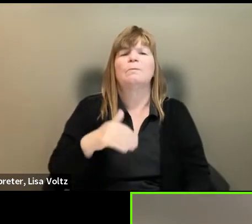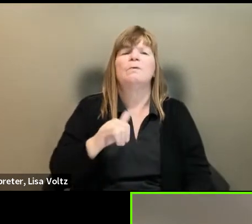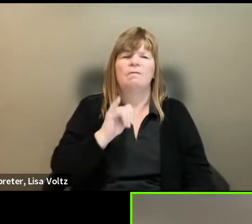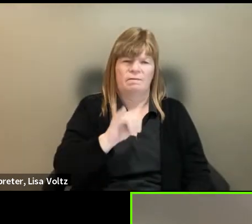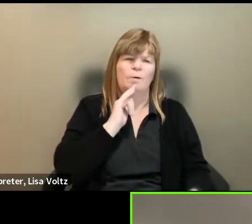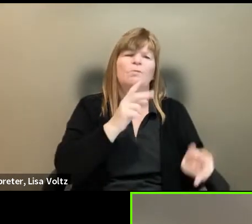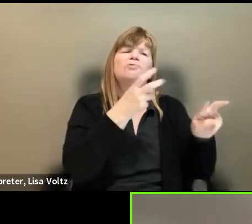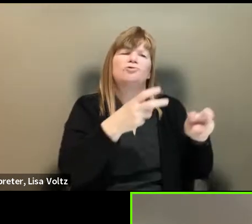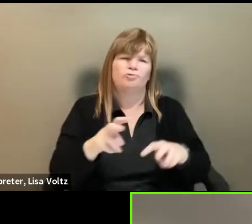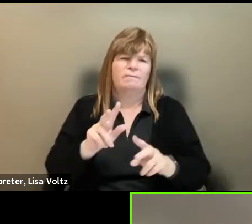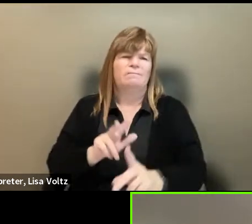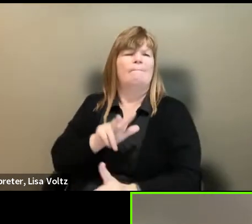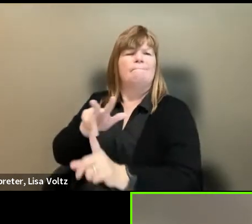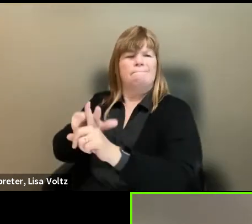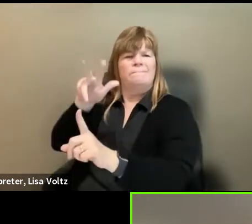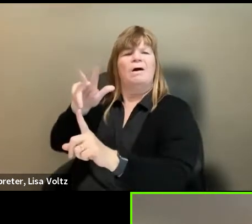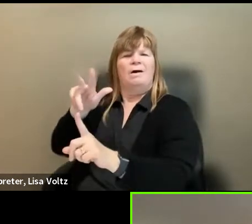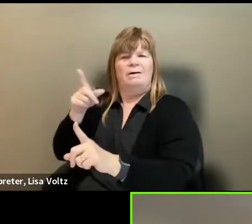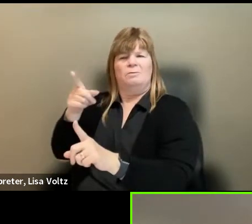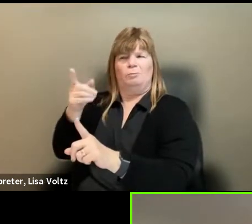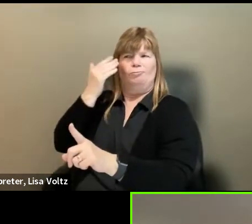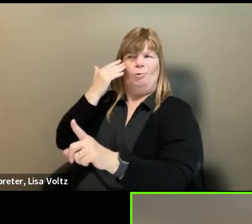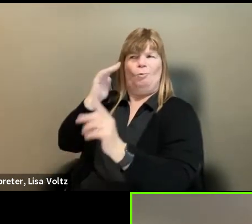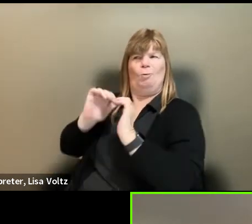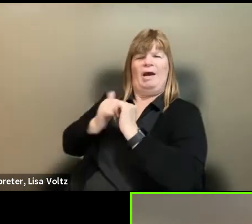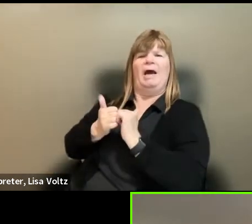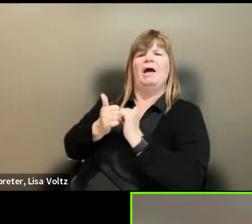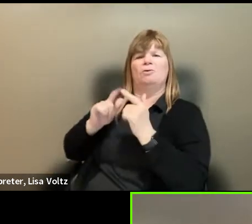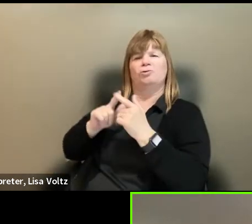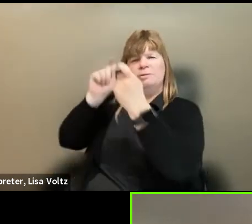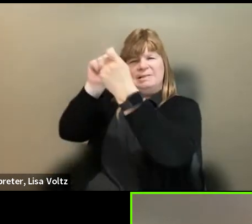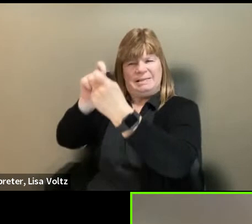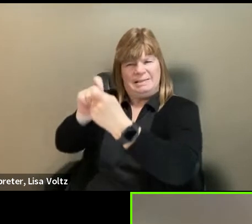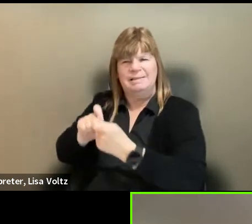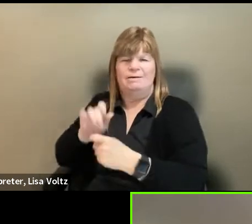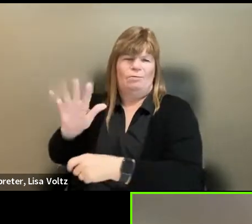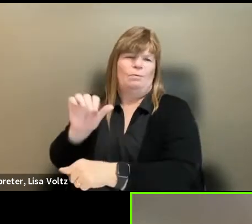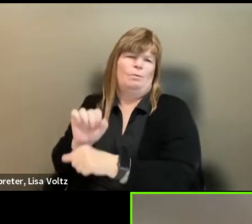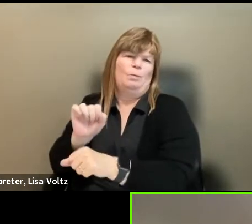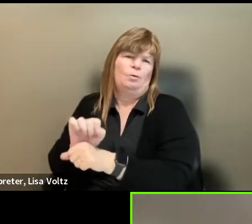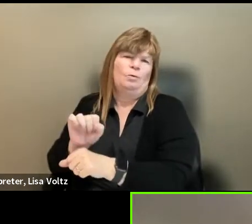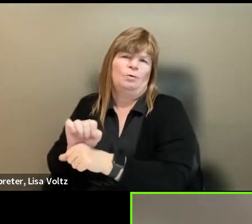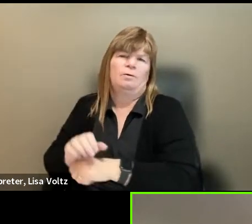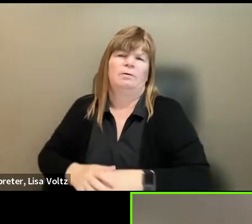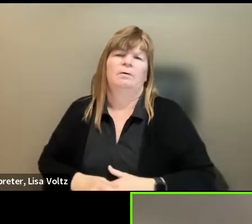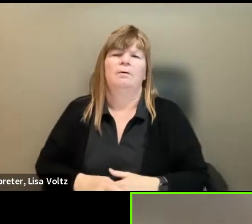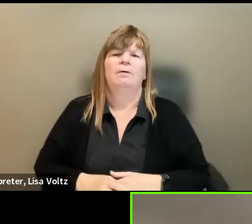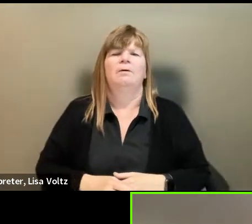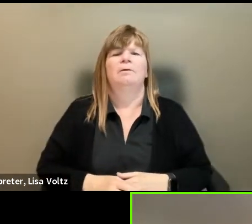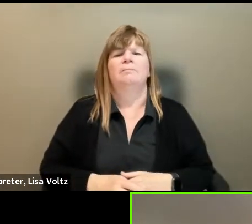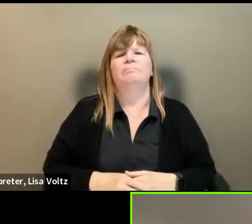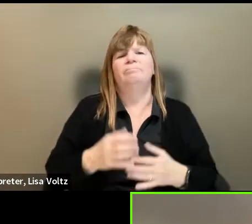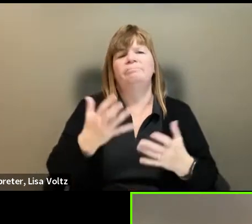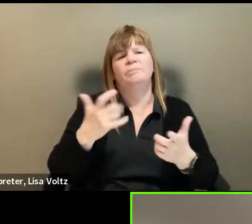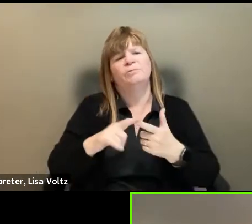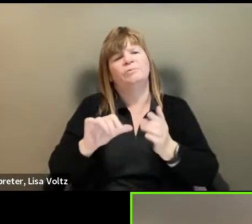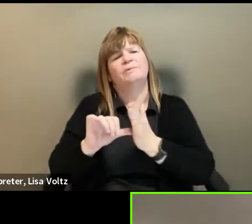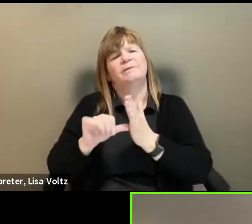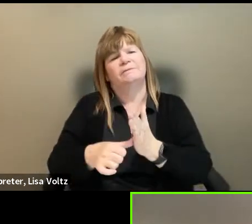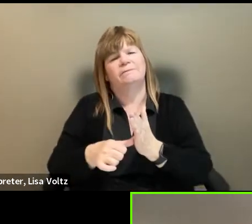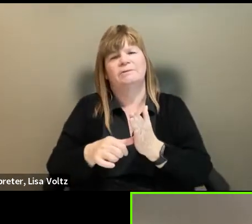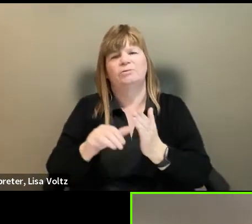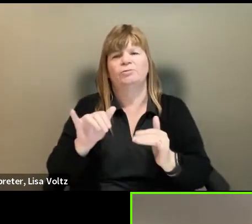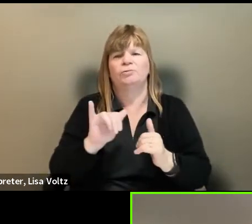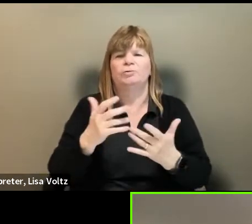transfer and, and make sure that someone knows how to, um, be very detail oriented in their work. Um, and then I wanted to emphasize as well, values